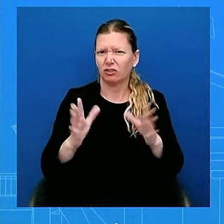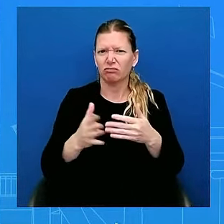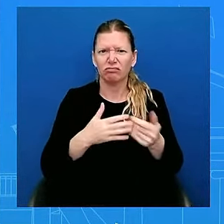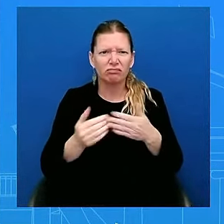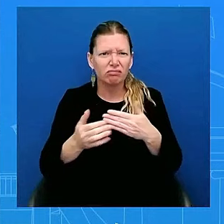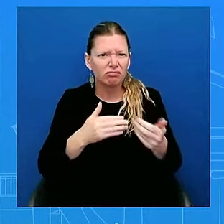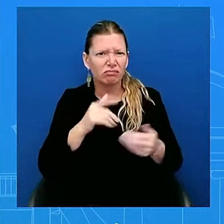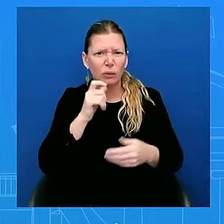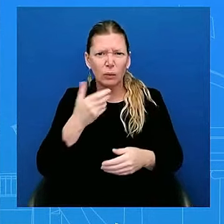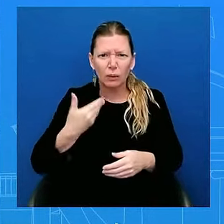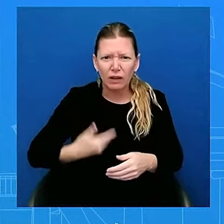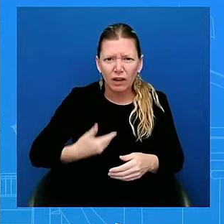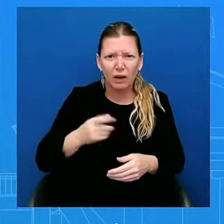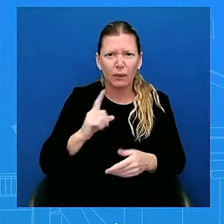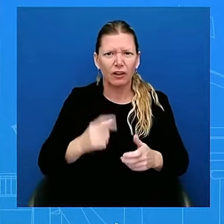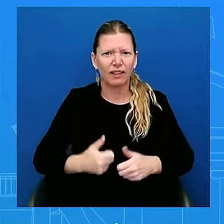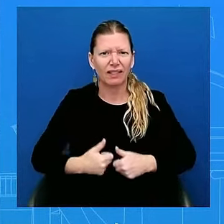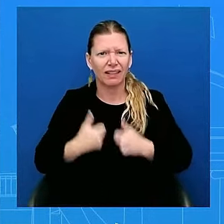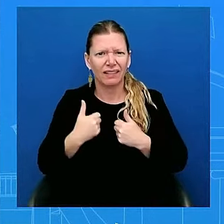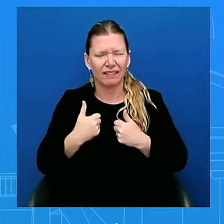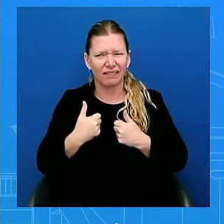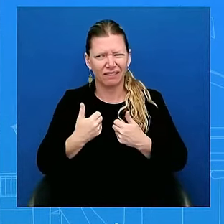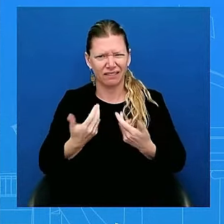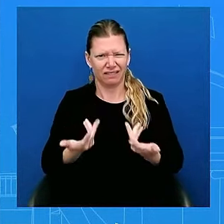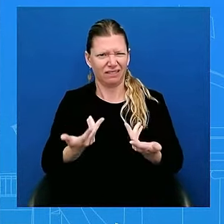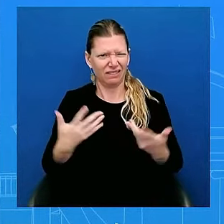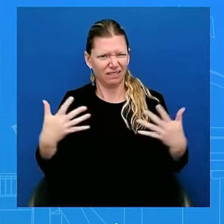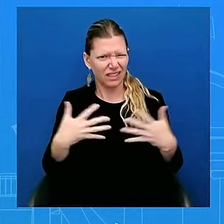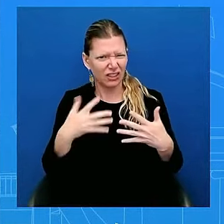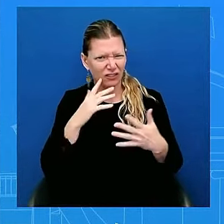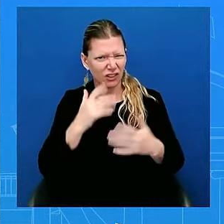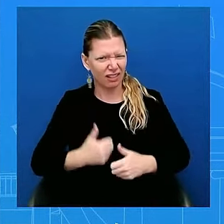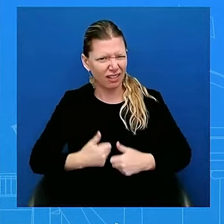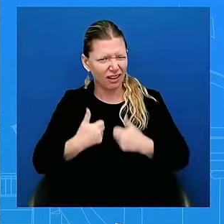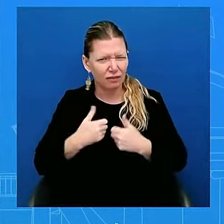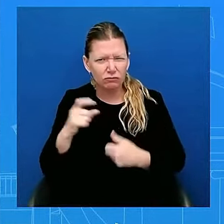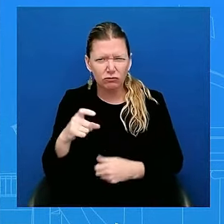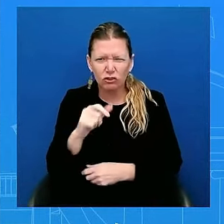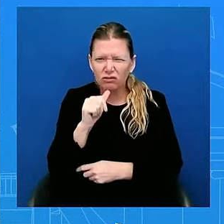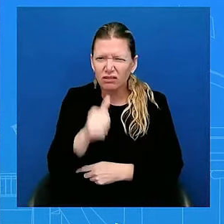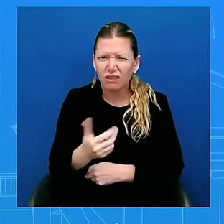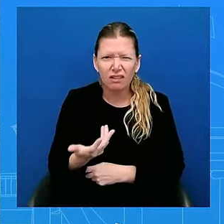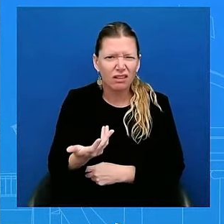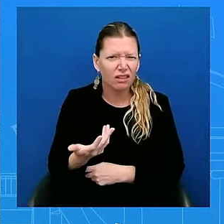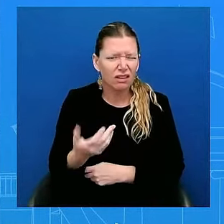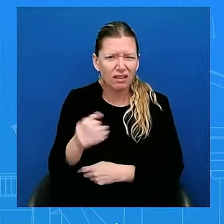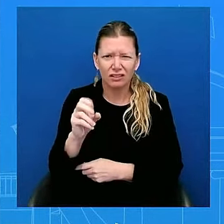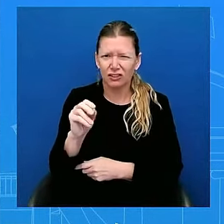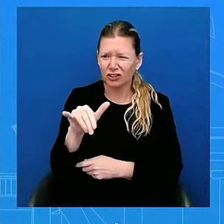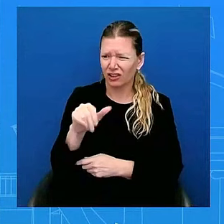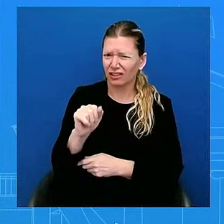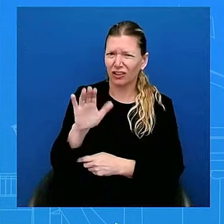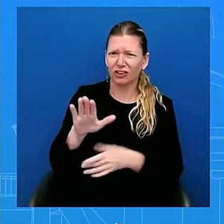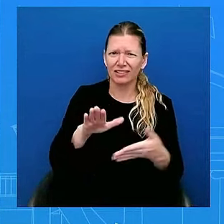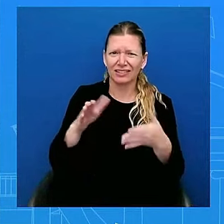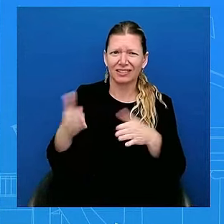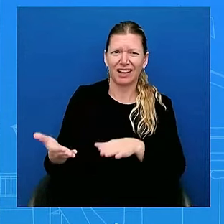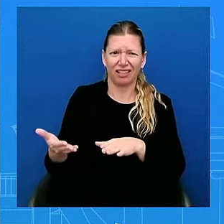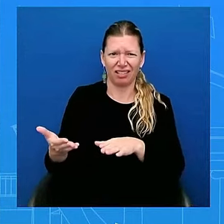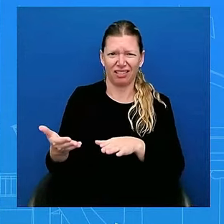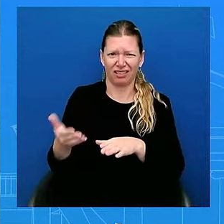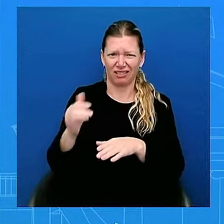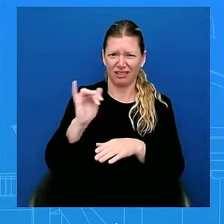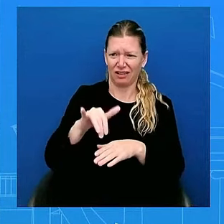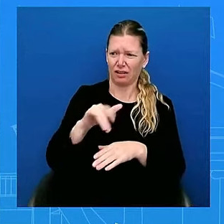do so without fearing for our lives. Sonia's death at the hands of a responding officer reminds